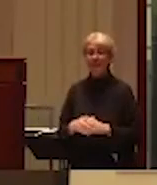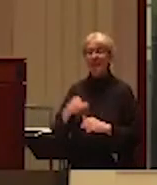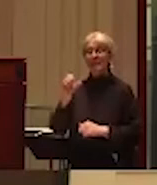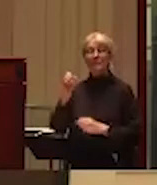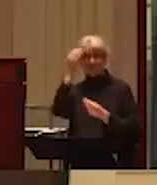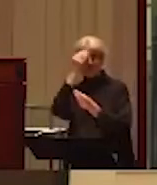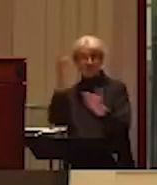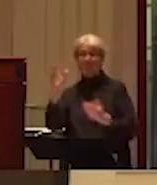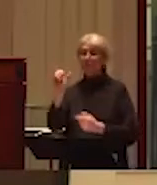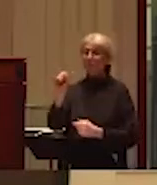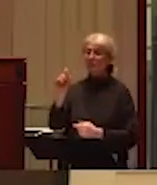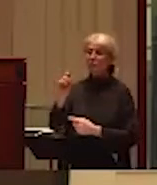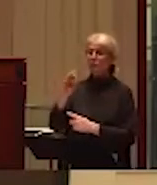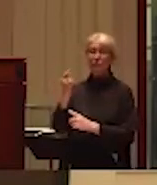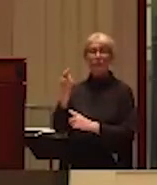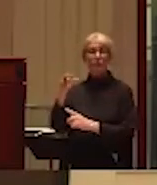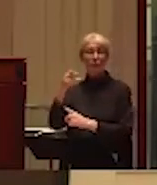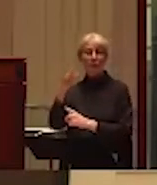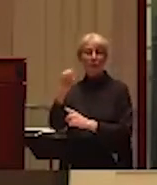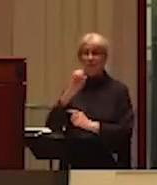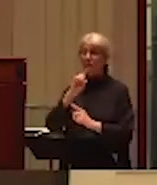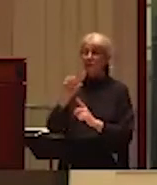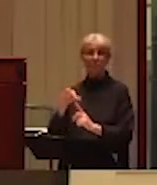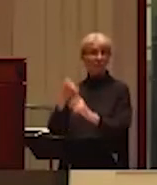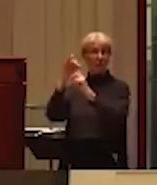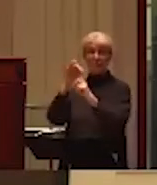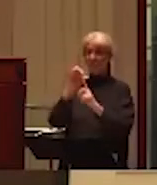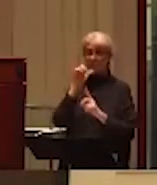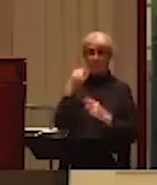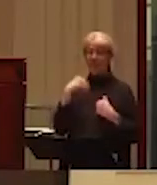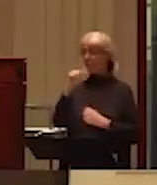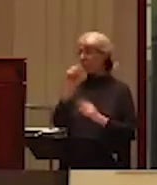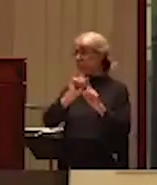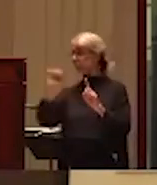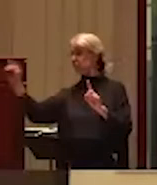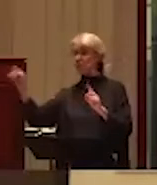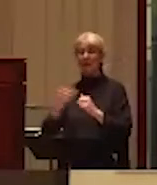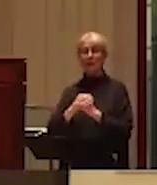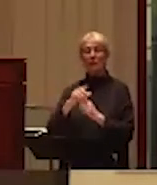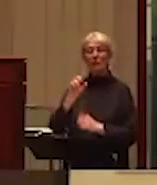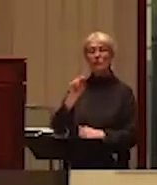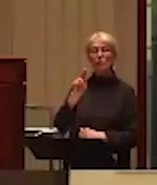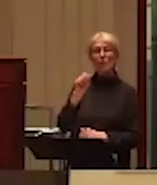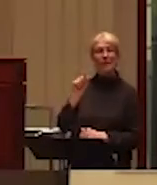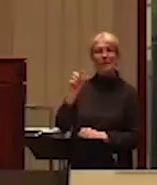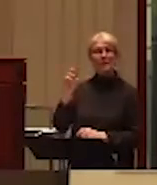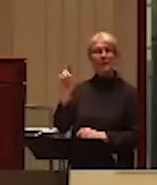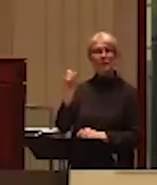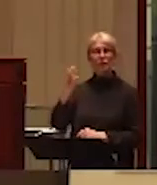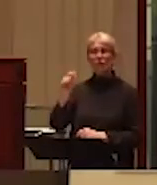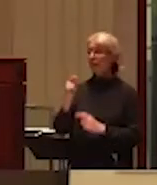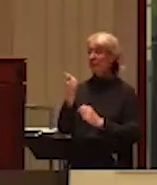is unique in the world. It is the result of the vision and generosity of Nora and Ted Sterling, who in 1993